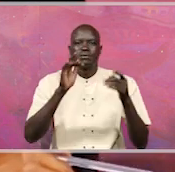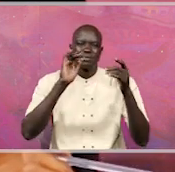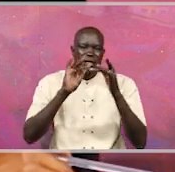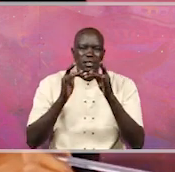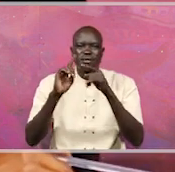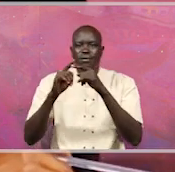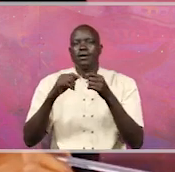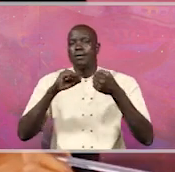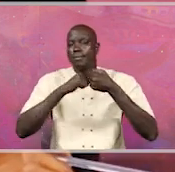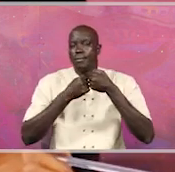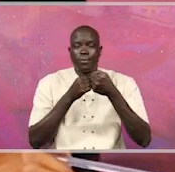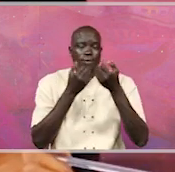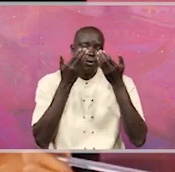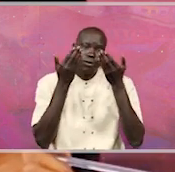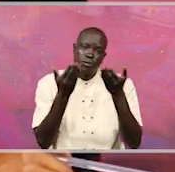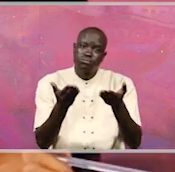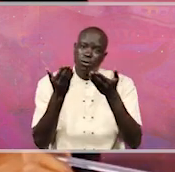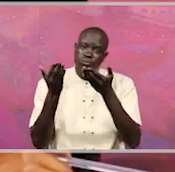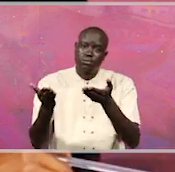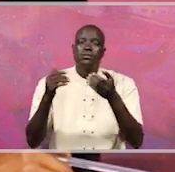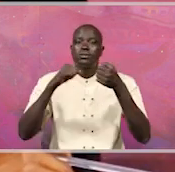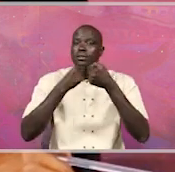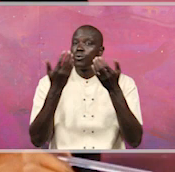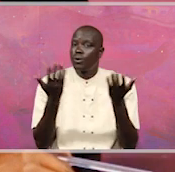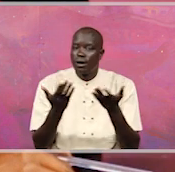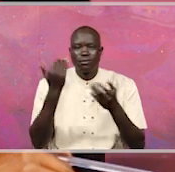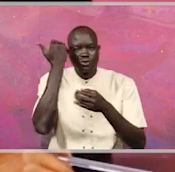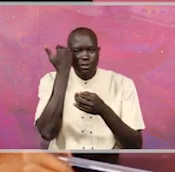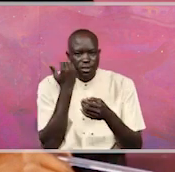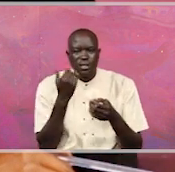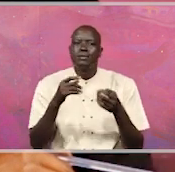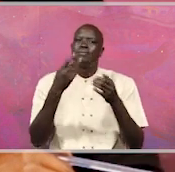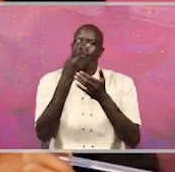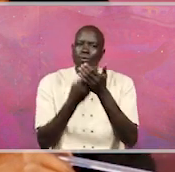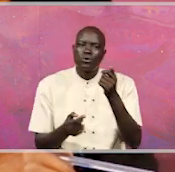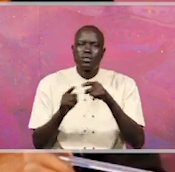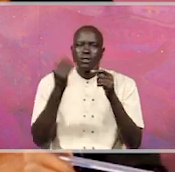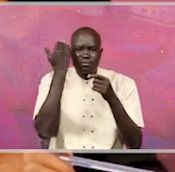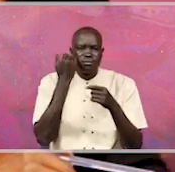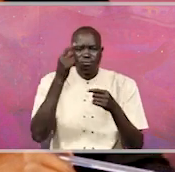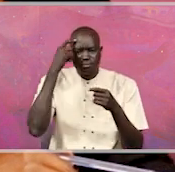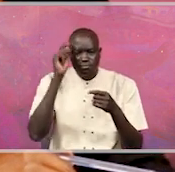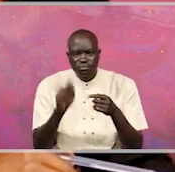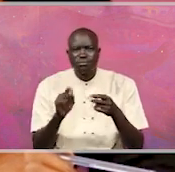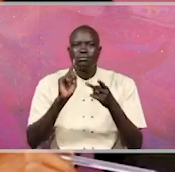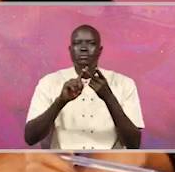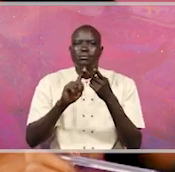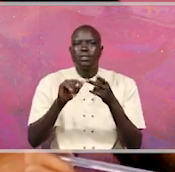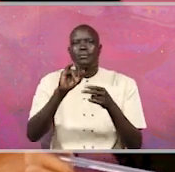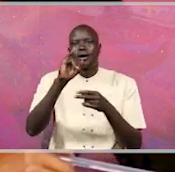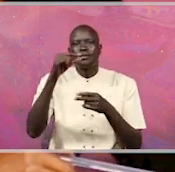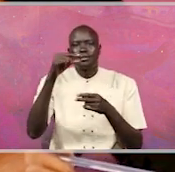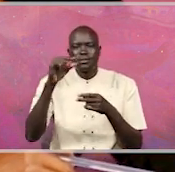more challenges. Challenges both to the judiciary, challenges both to the prosecuting bodies like the IGG and